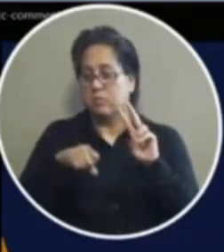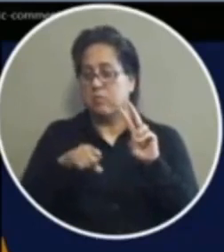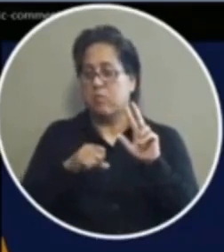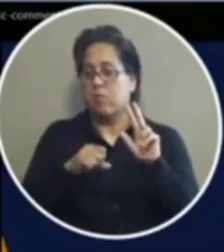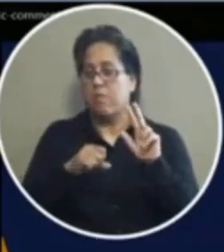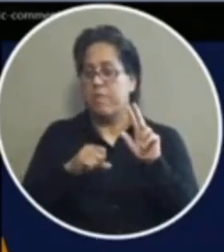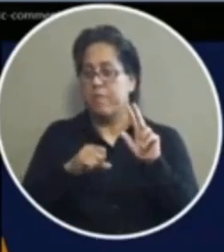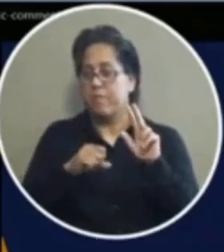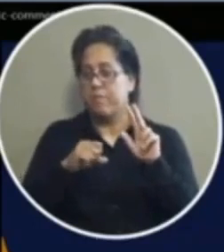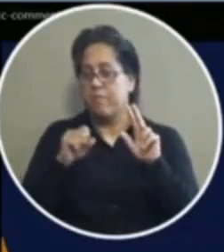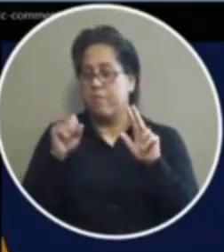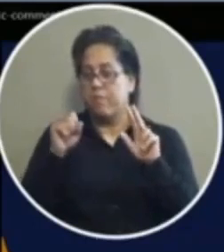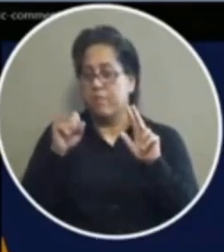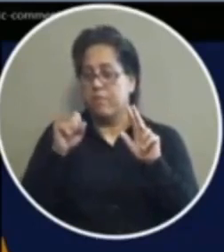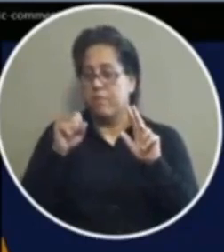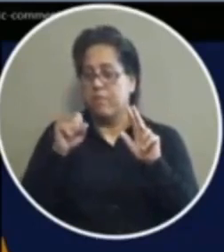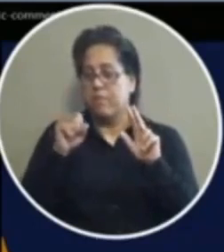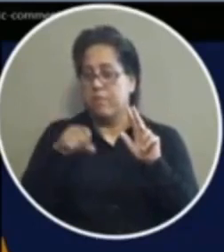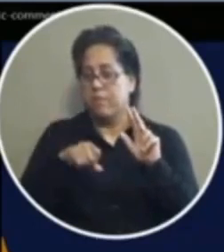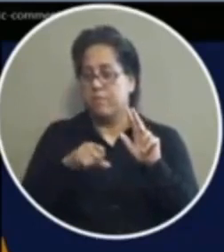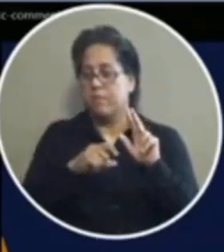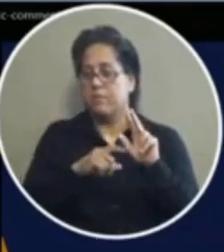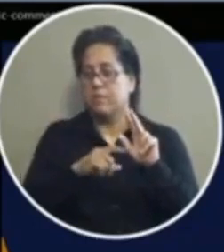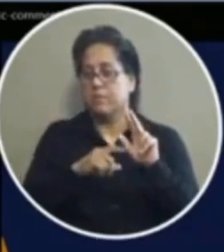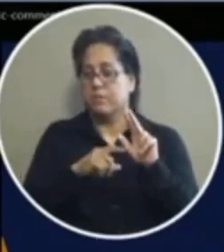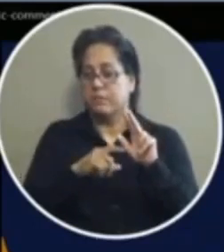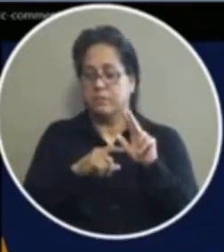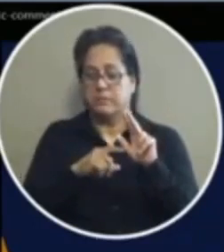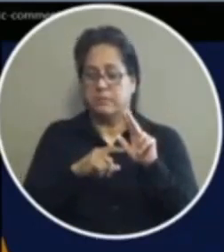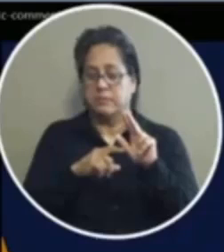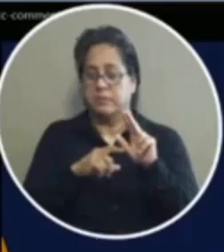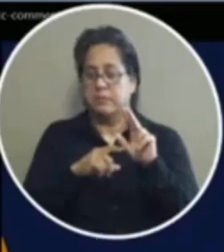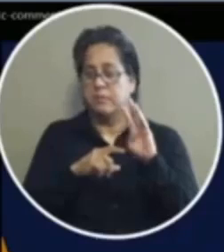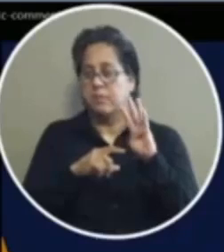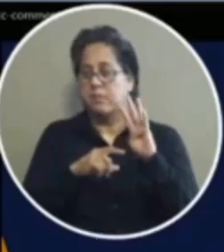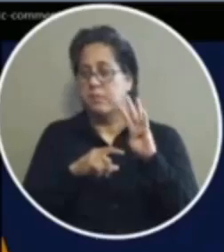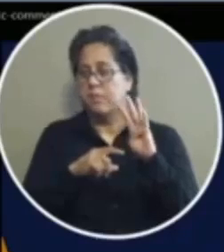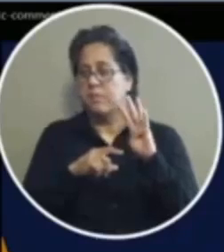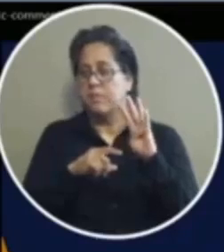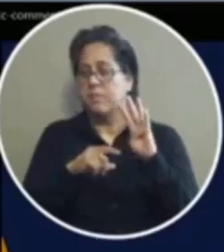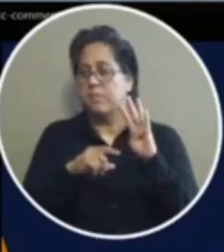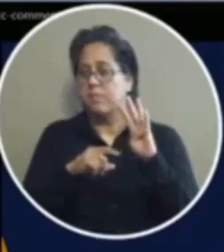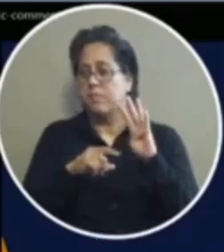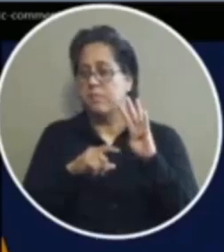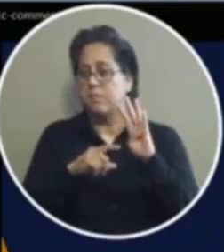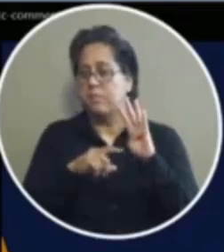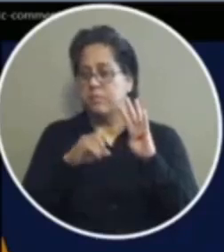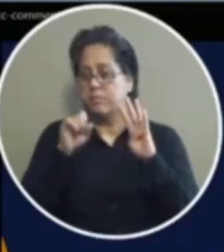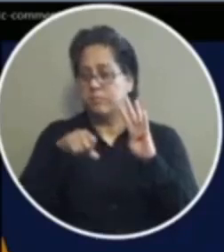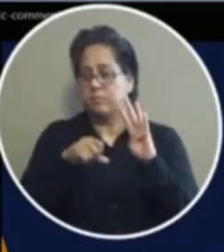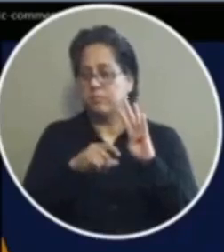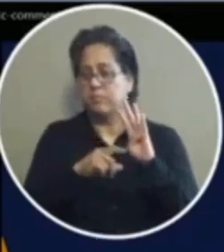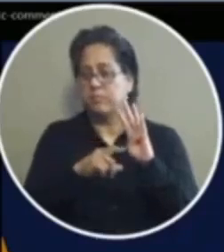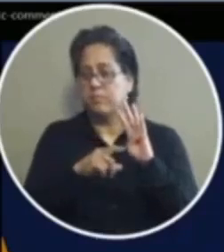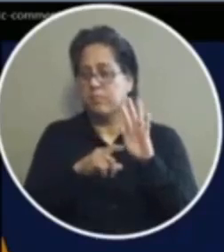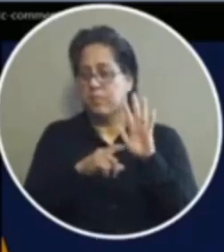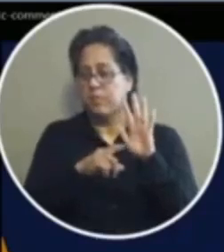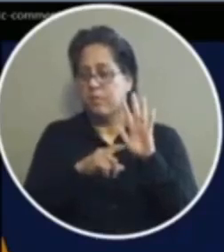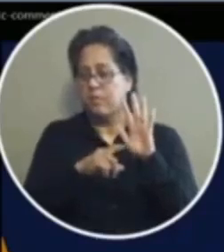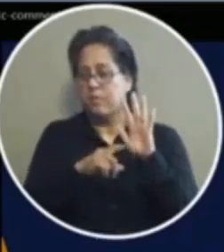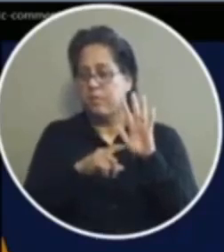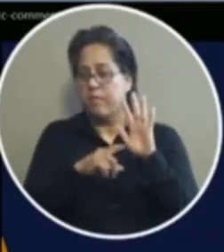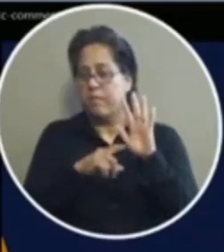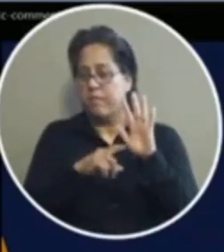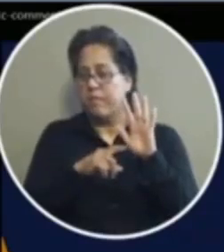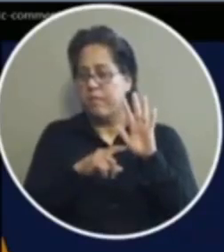representative hernandez yes representative morgan yes representative